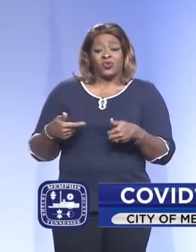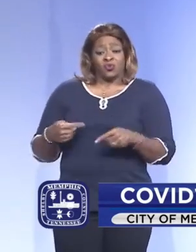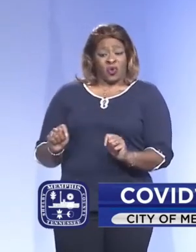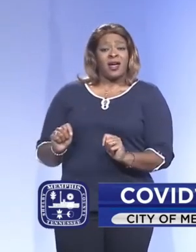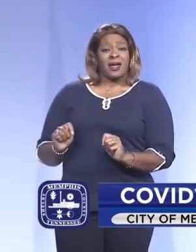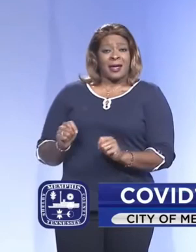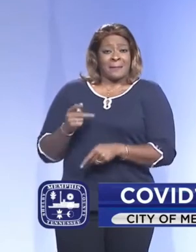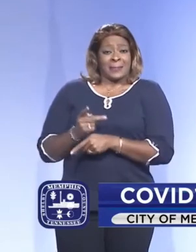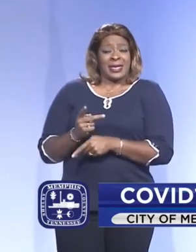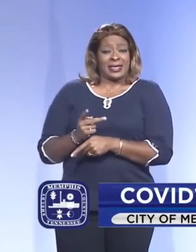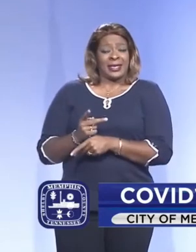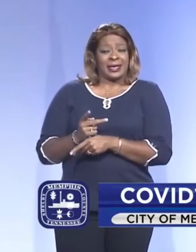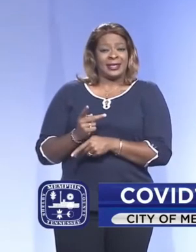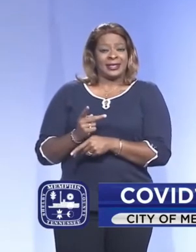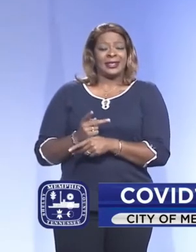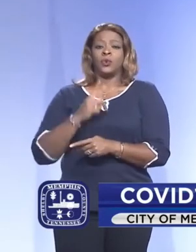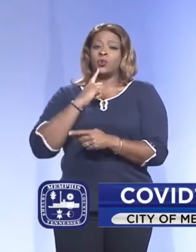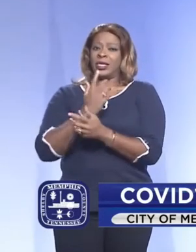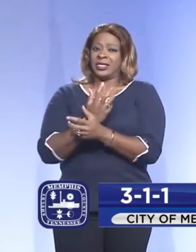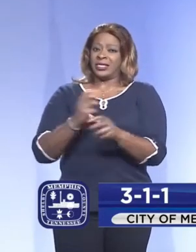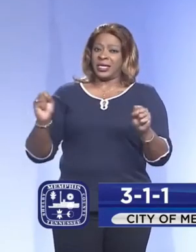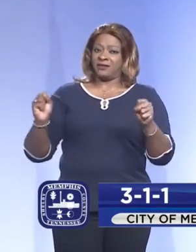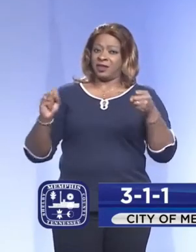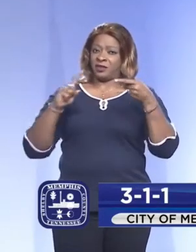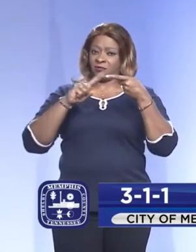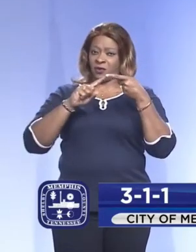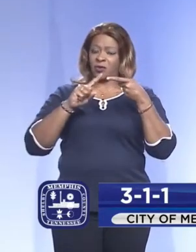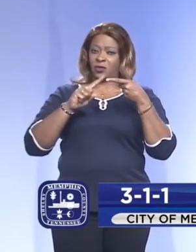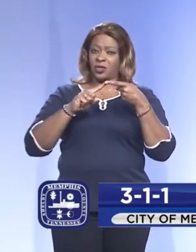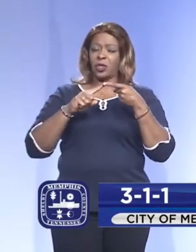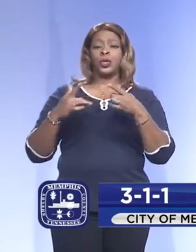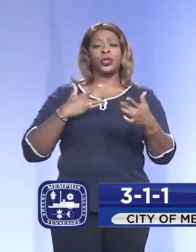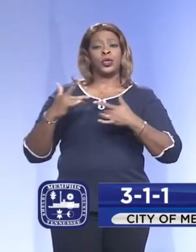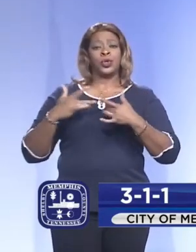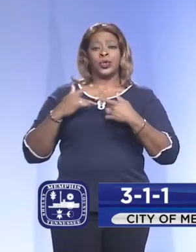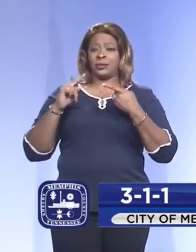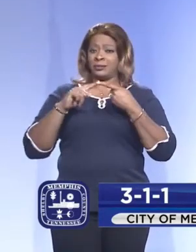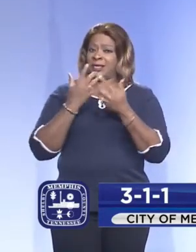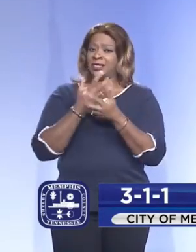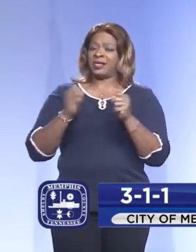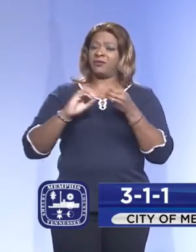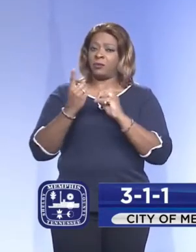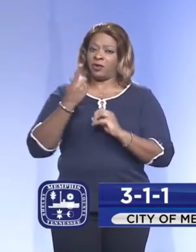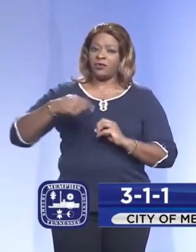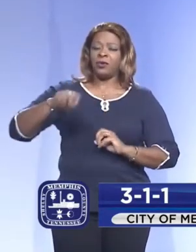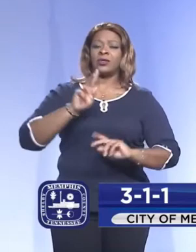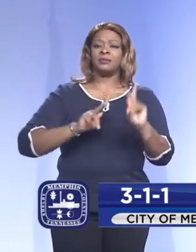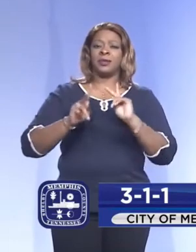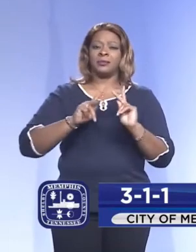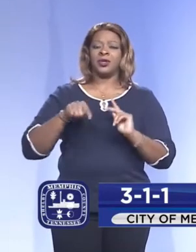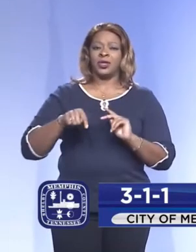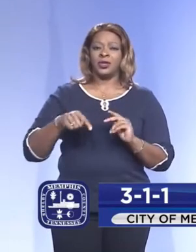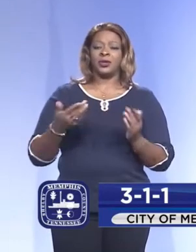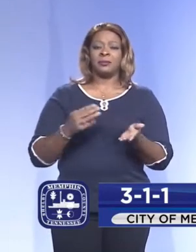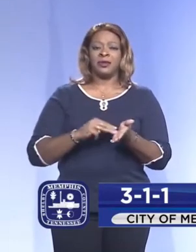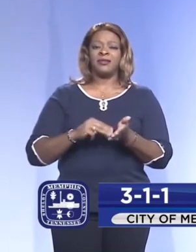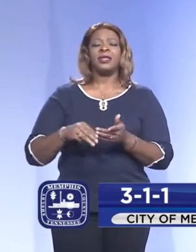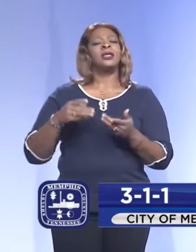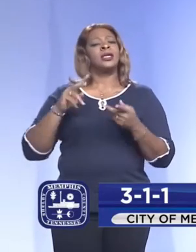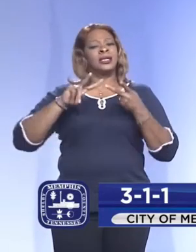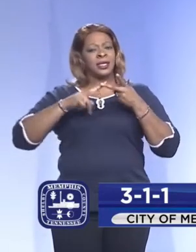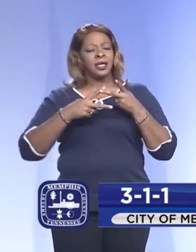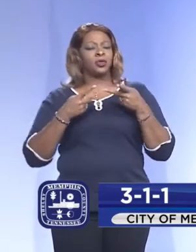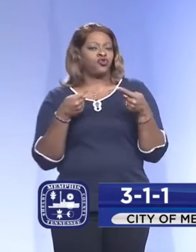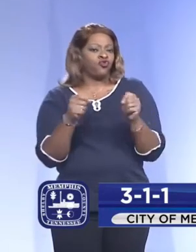maintain safety, number one, and we're concerned by the safety of our citizens, but number two, trying